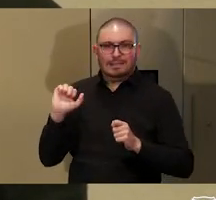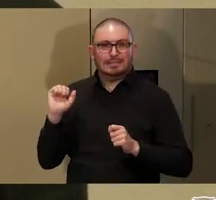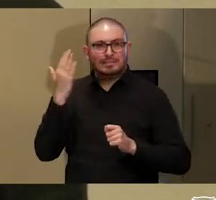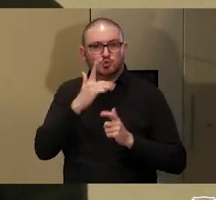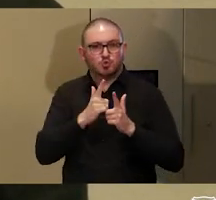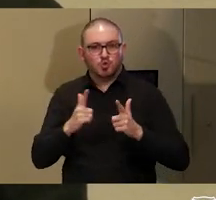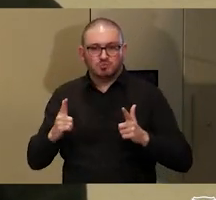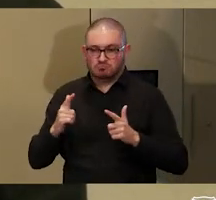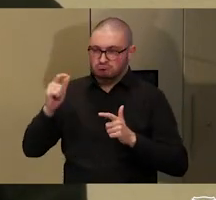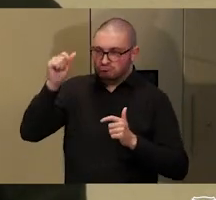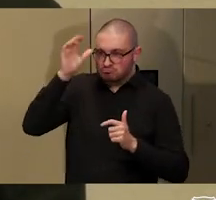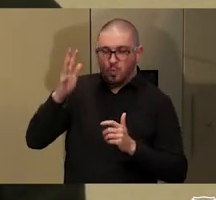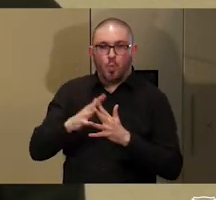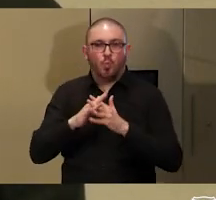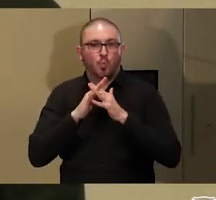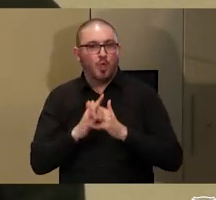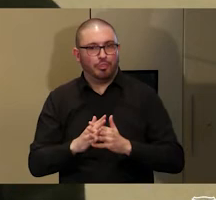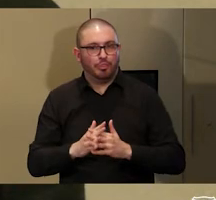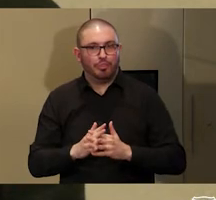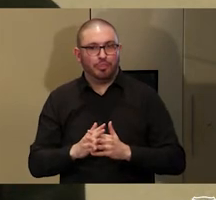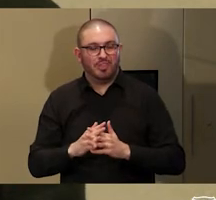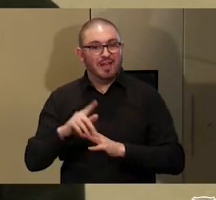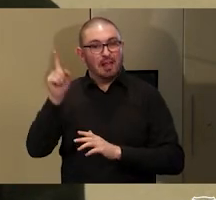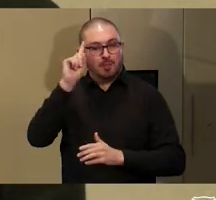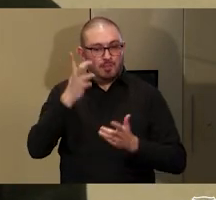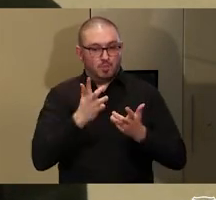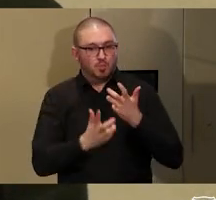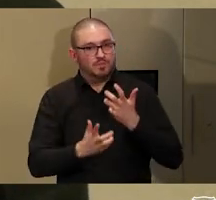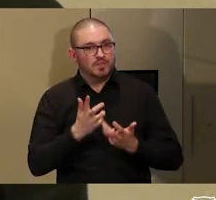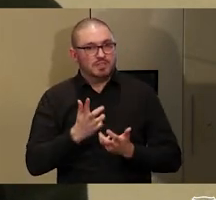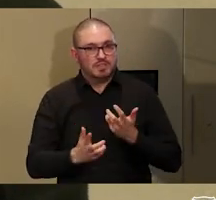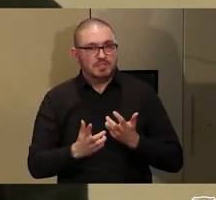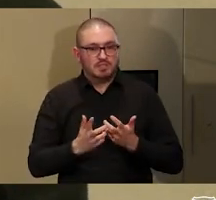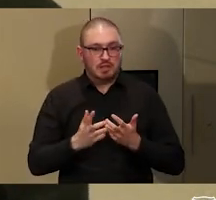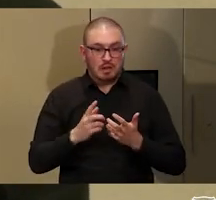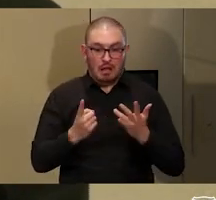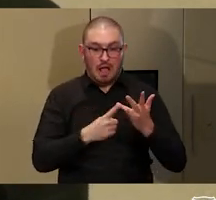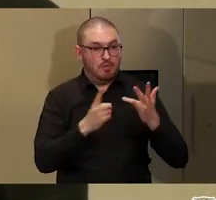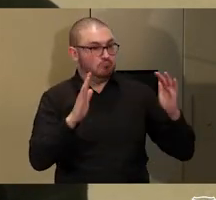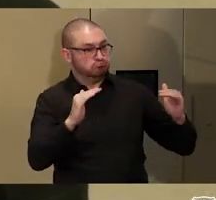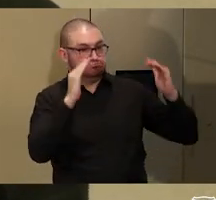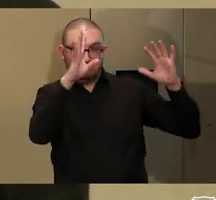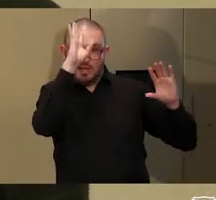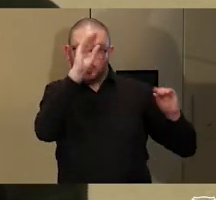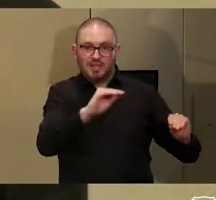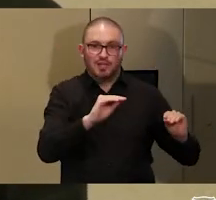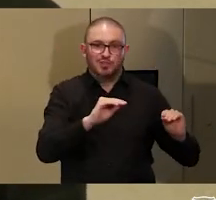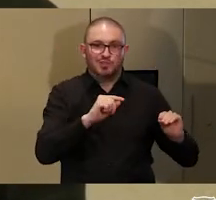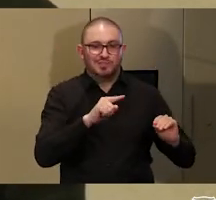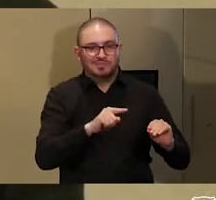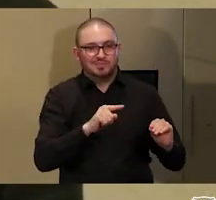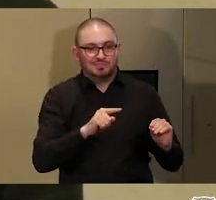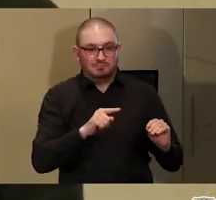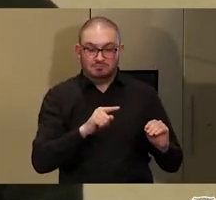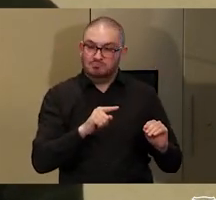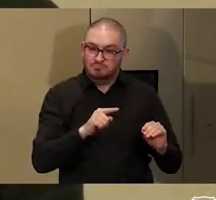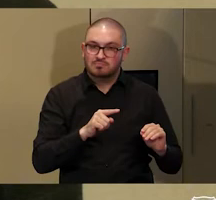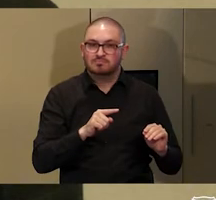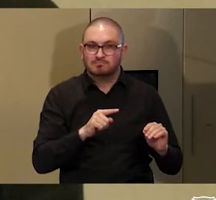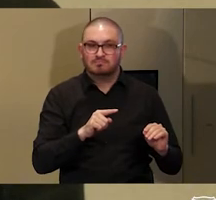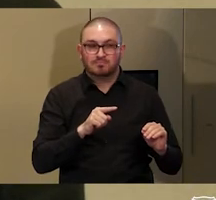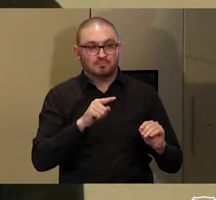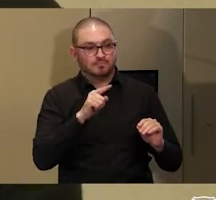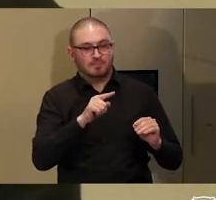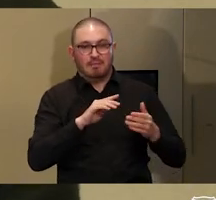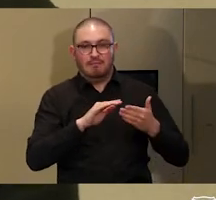At the moment, and universities and higher education has been a large part of